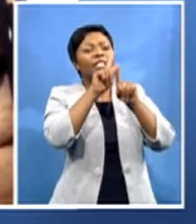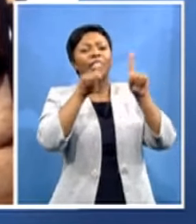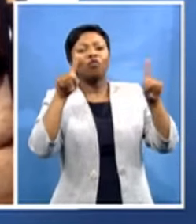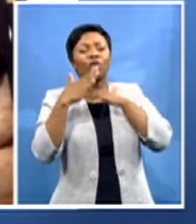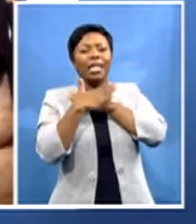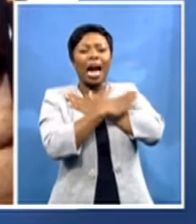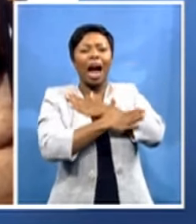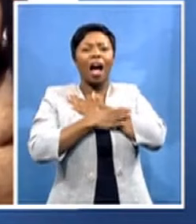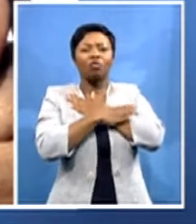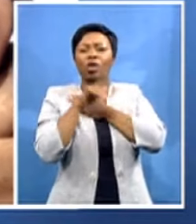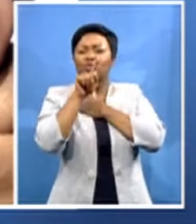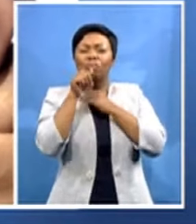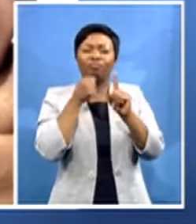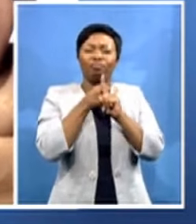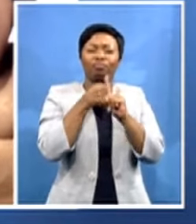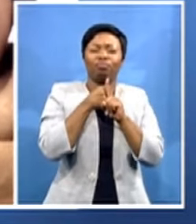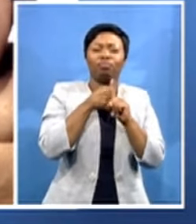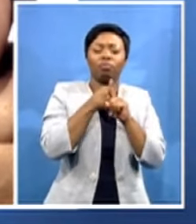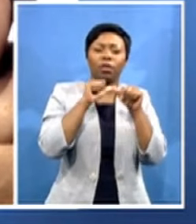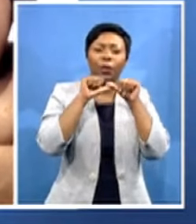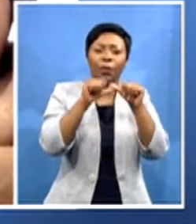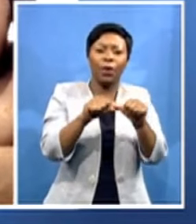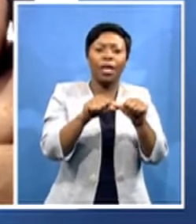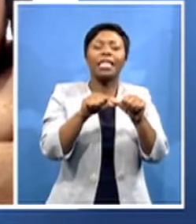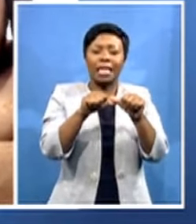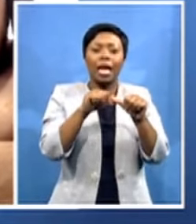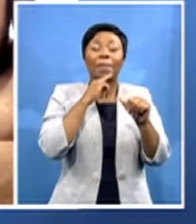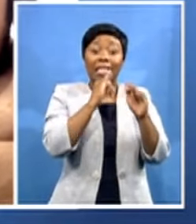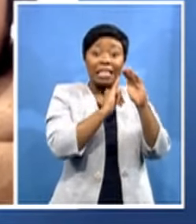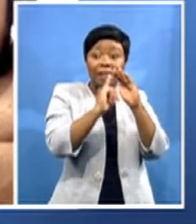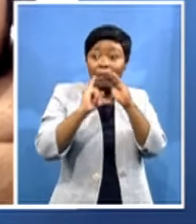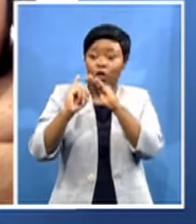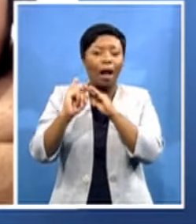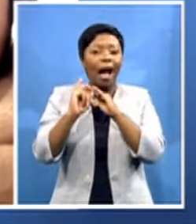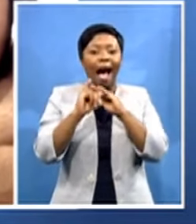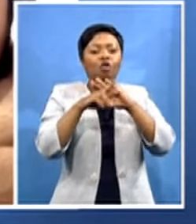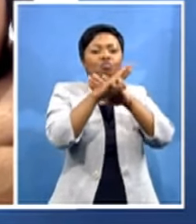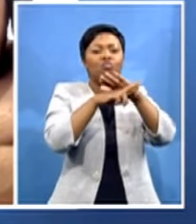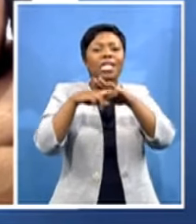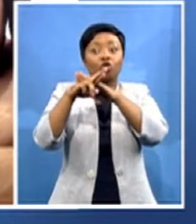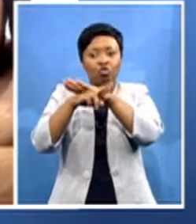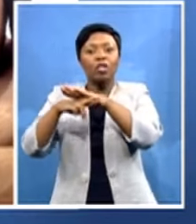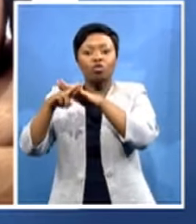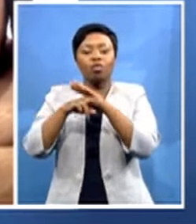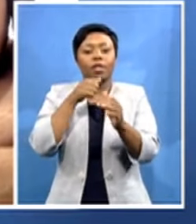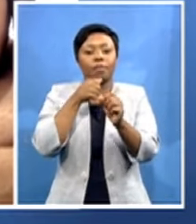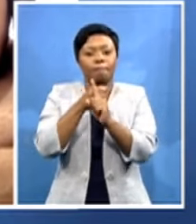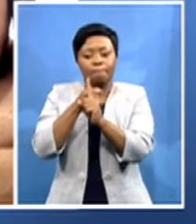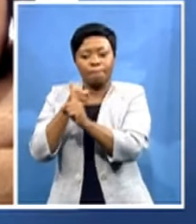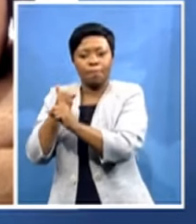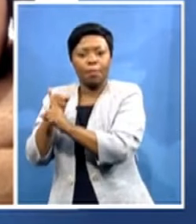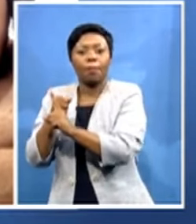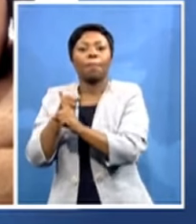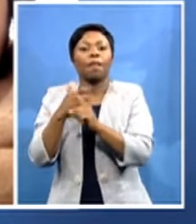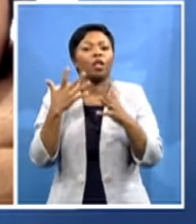uh canvassing them individually you're canvassing them as regions but uh is there is there a buy-in